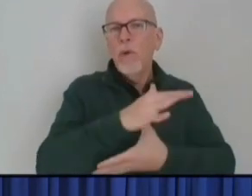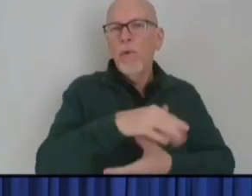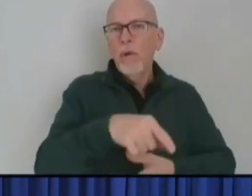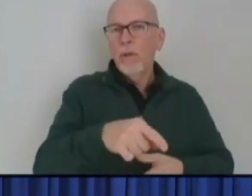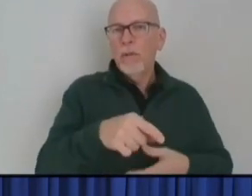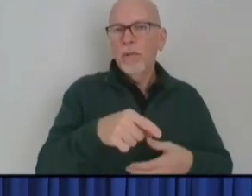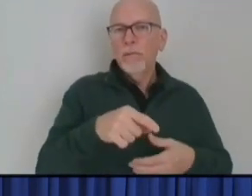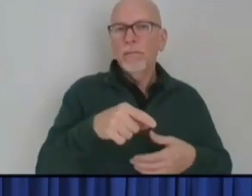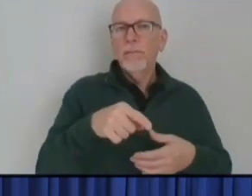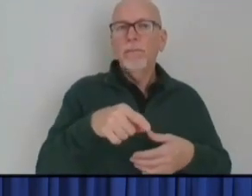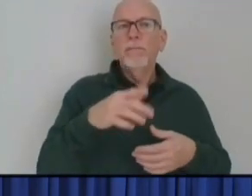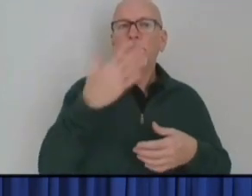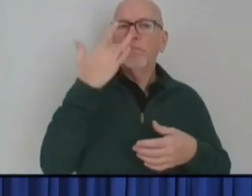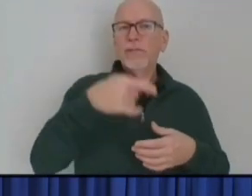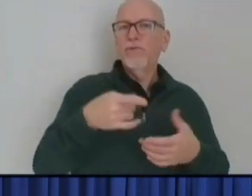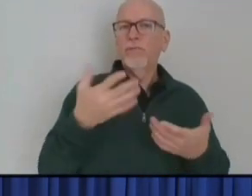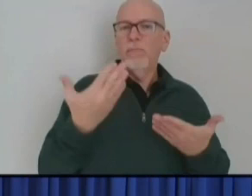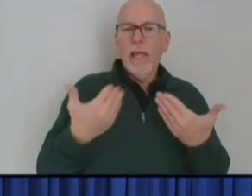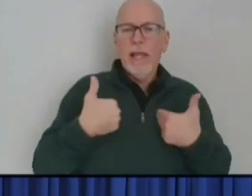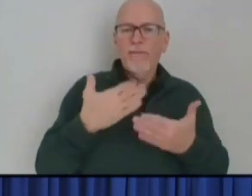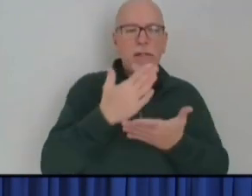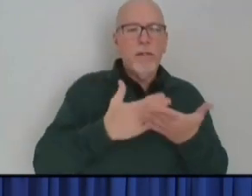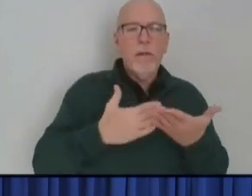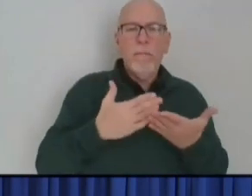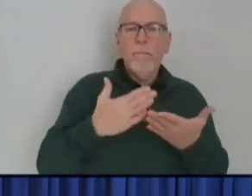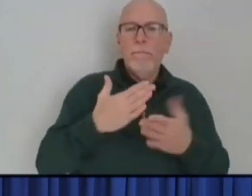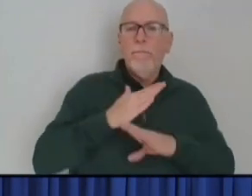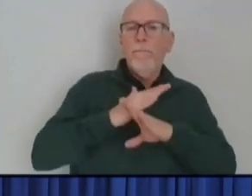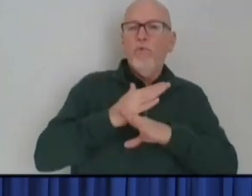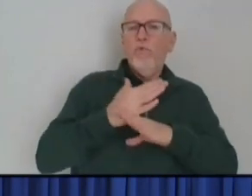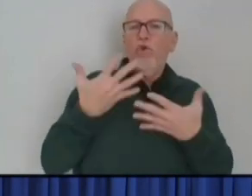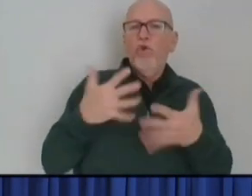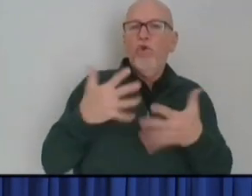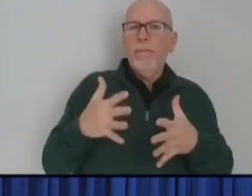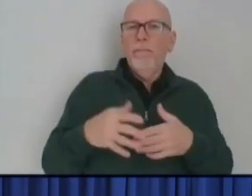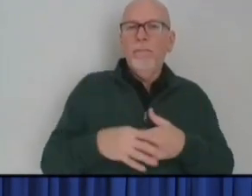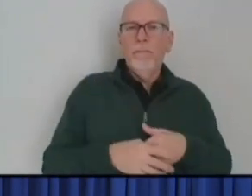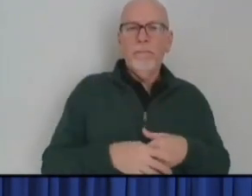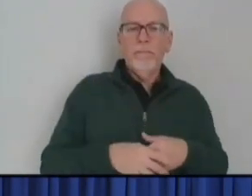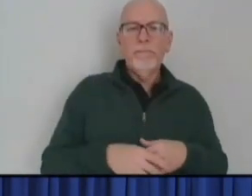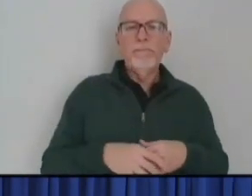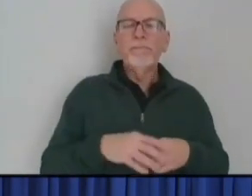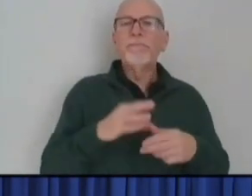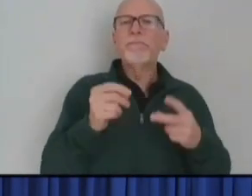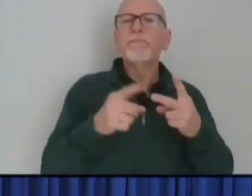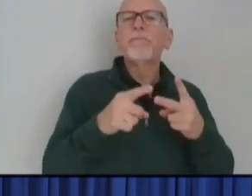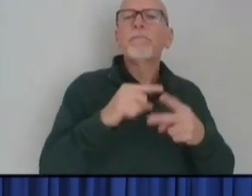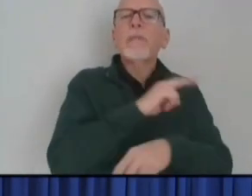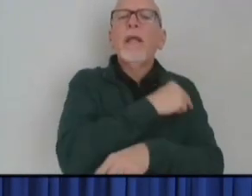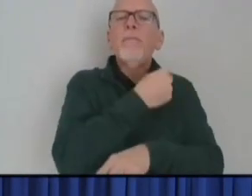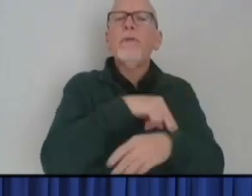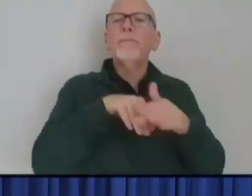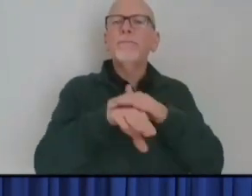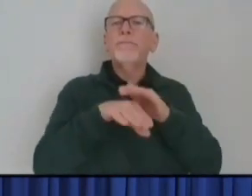And then on the hospitalization front,